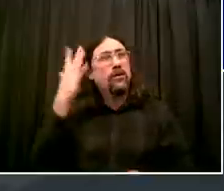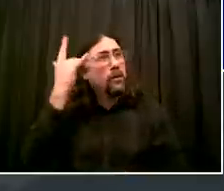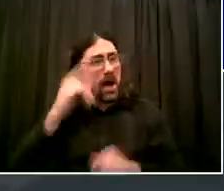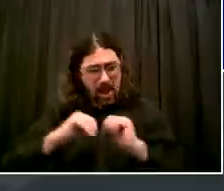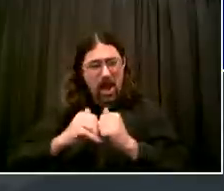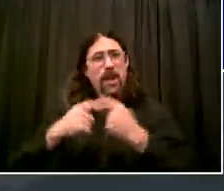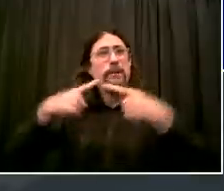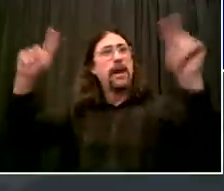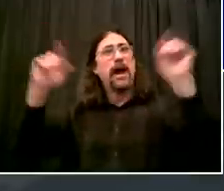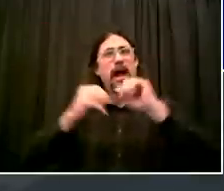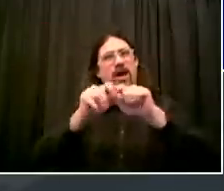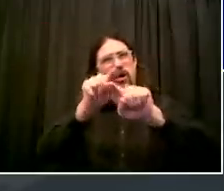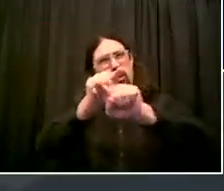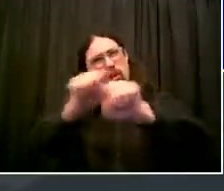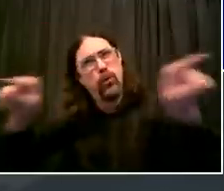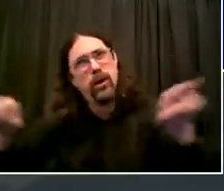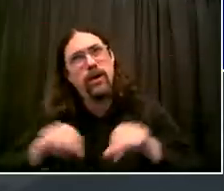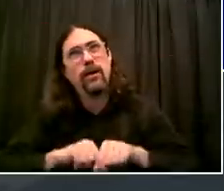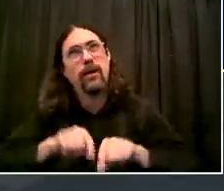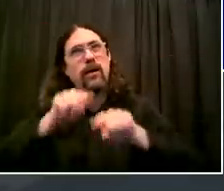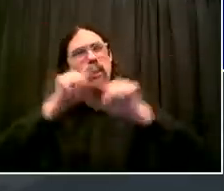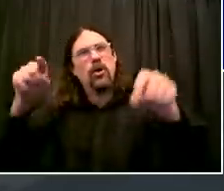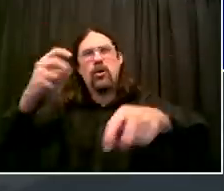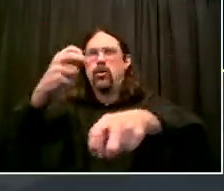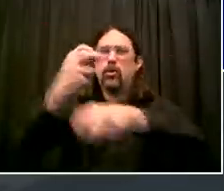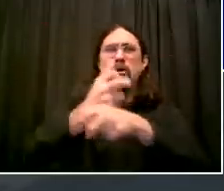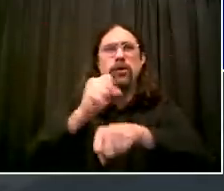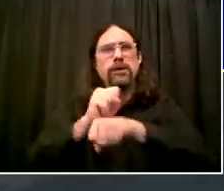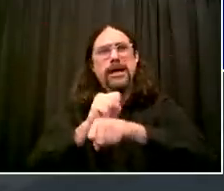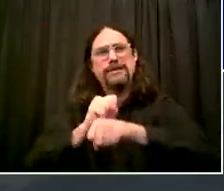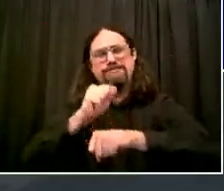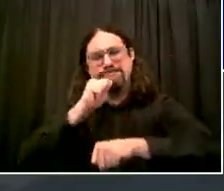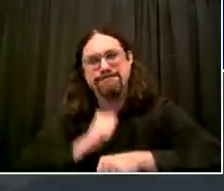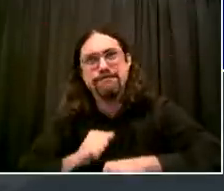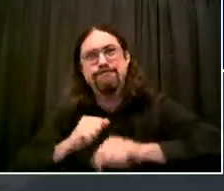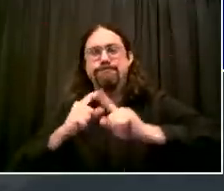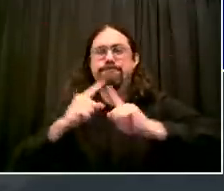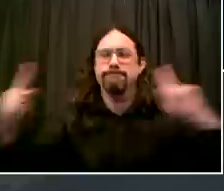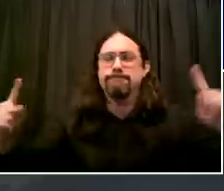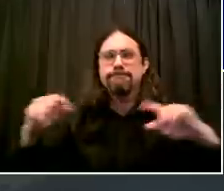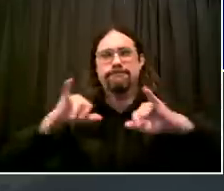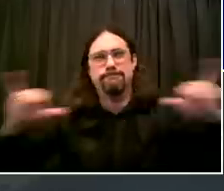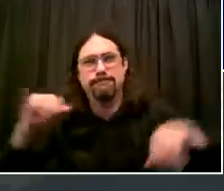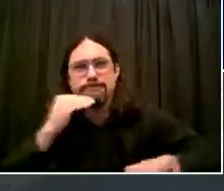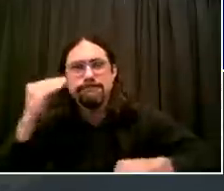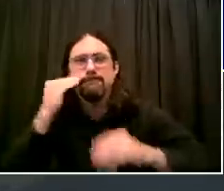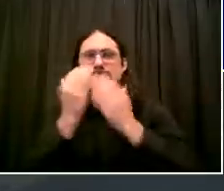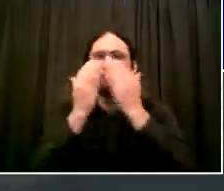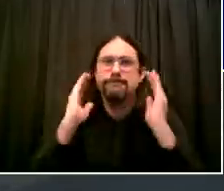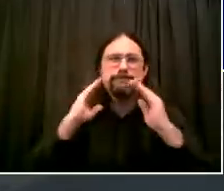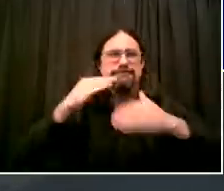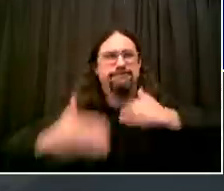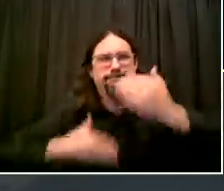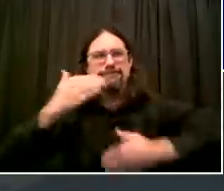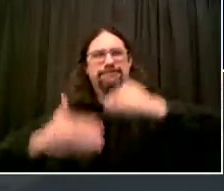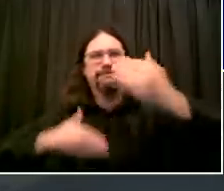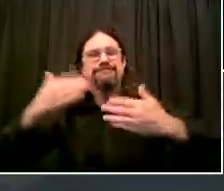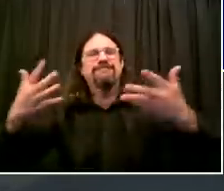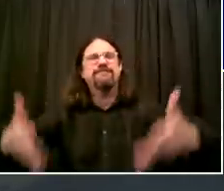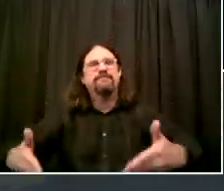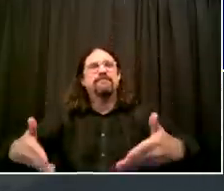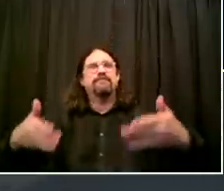that one day. And so this piece of our economy of phase two is the single biggest of all the phases. And it includes